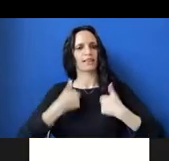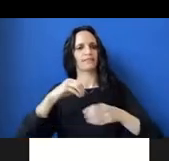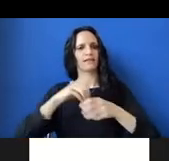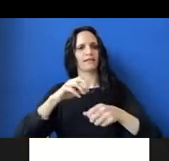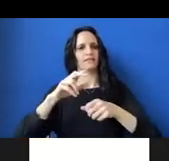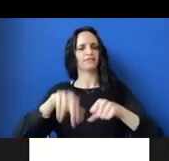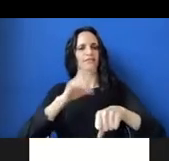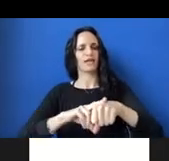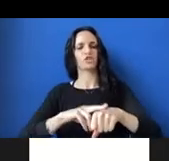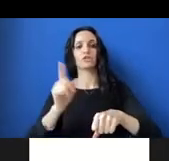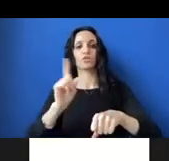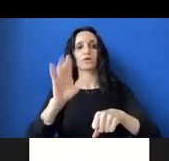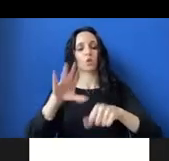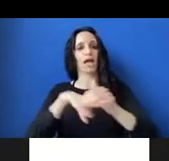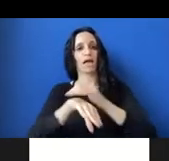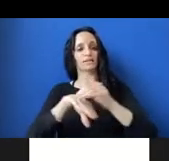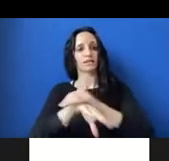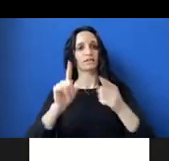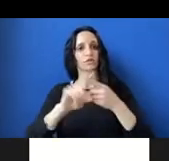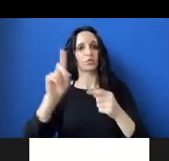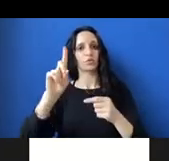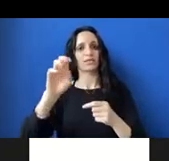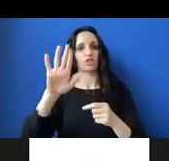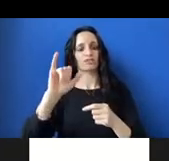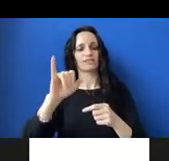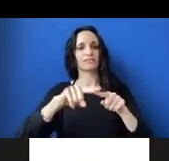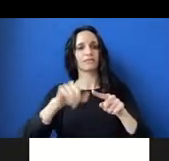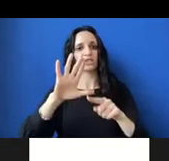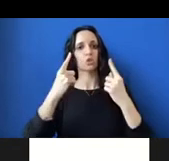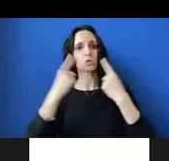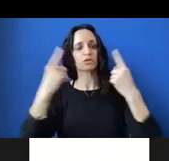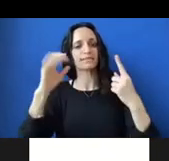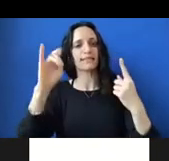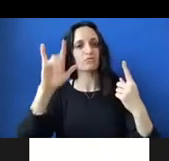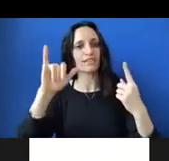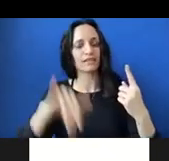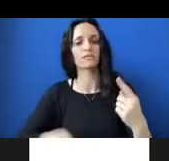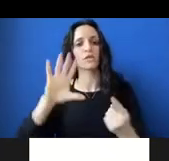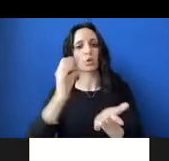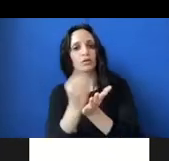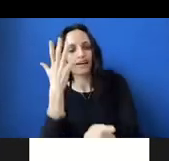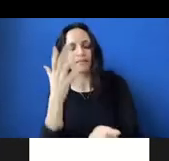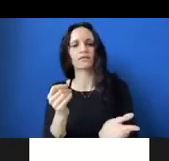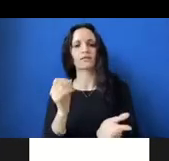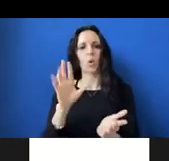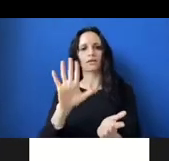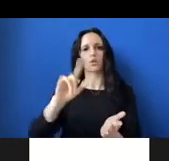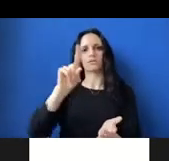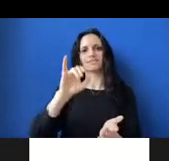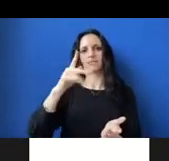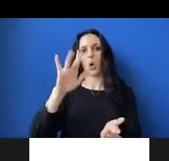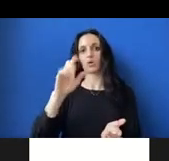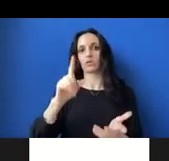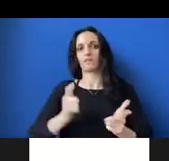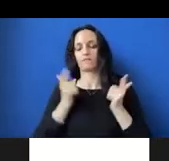to democracy depends on your celebrity, your wealth, or your zip code. She was able to get her right to vote back in that